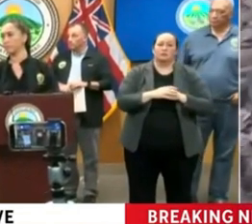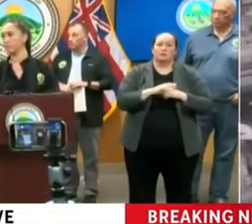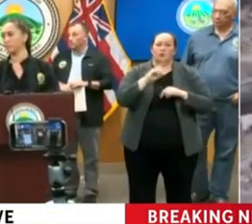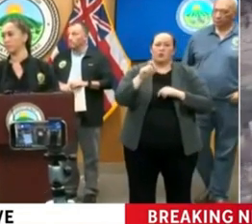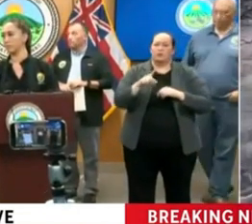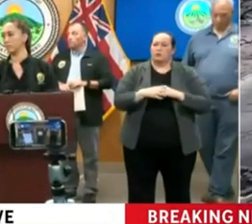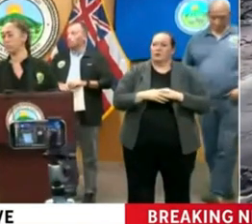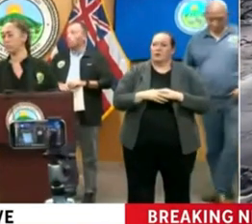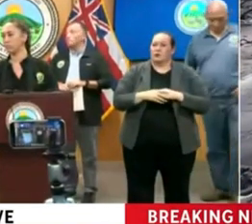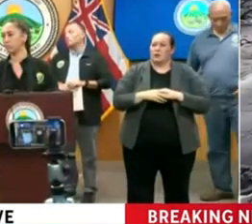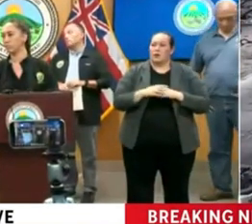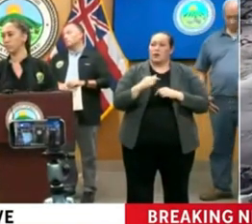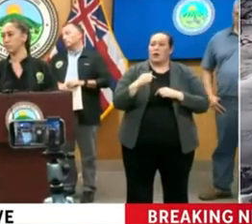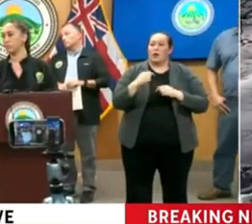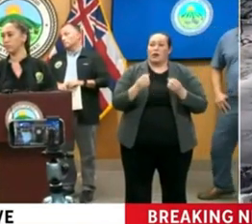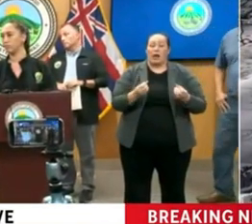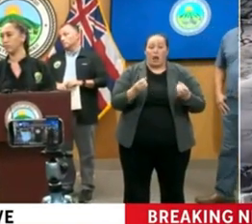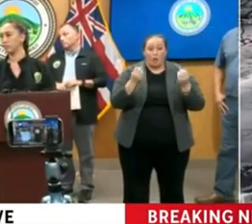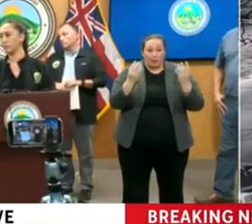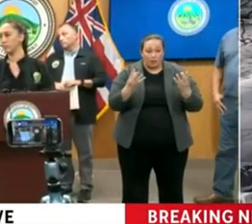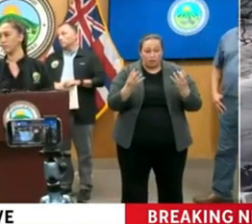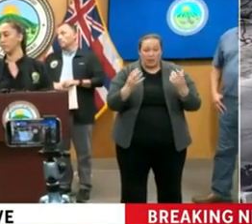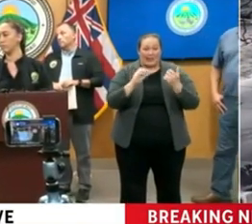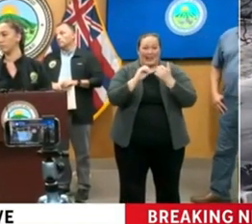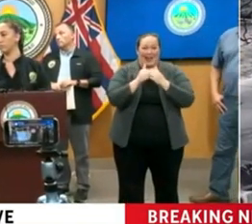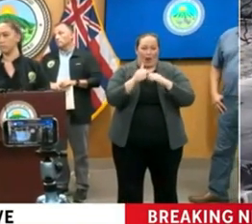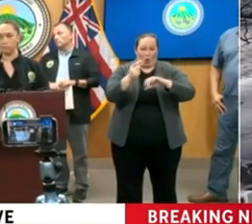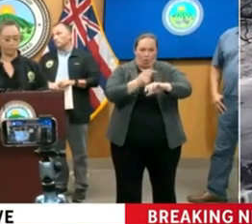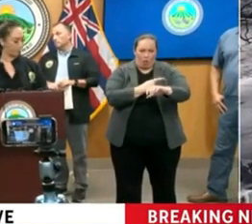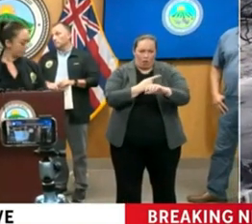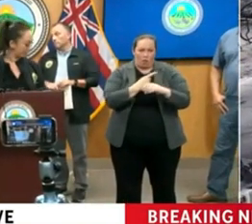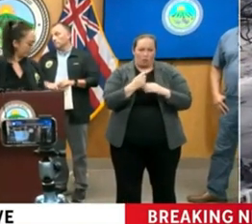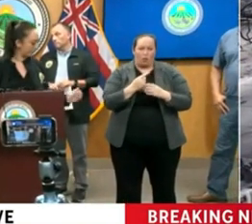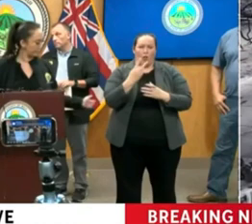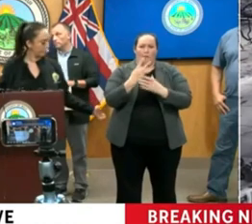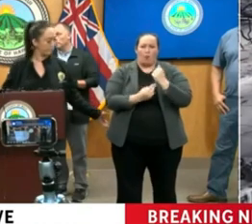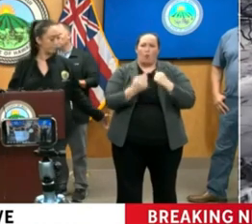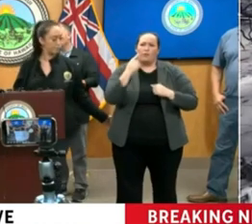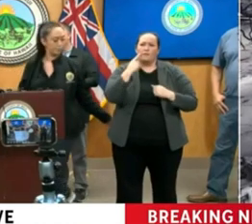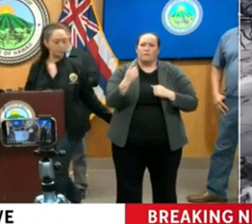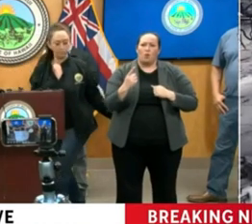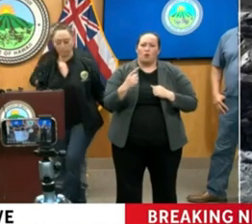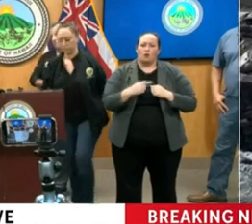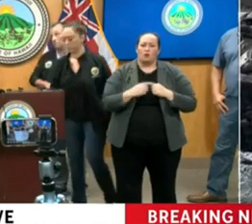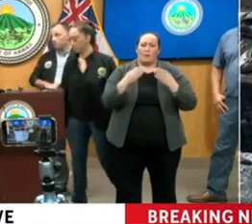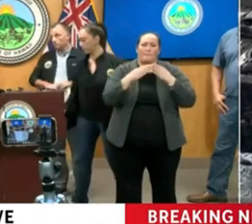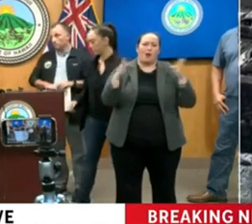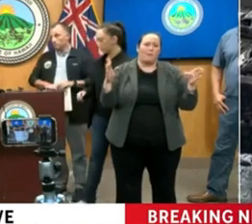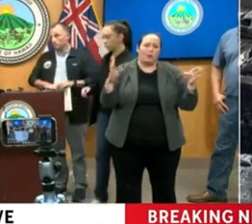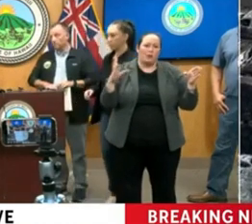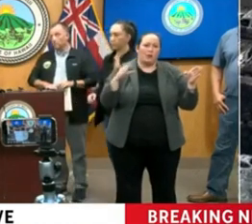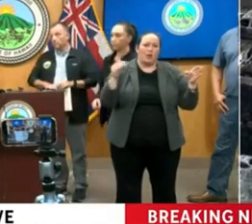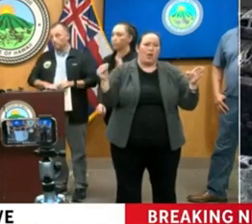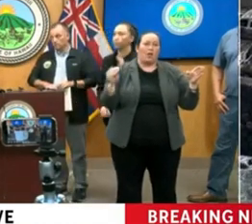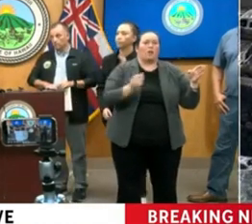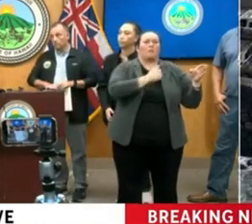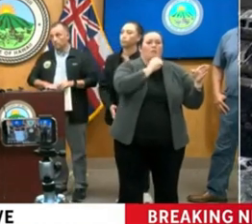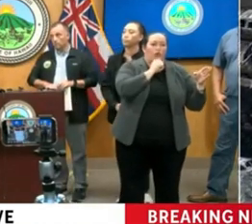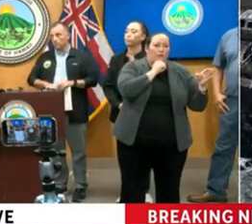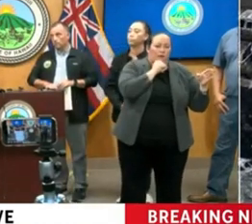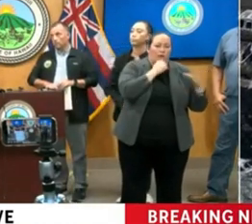How much and how long, both for public and private,